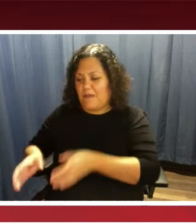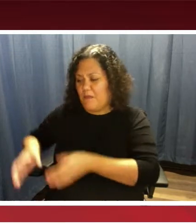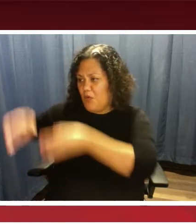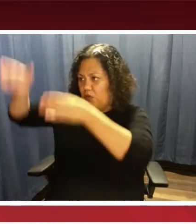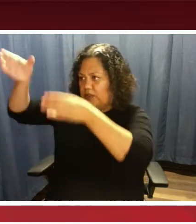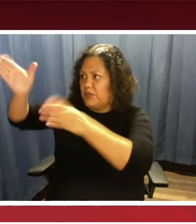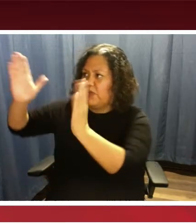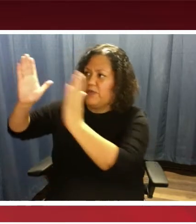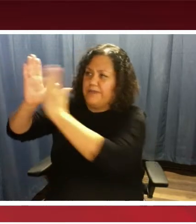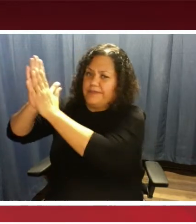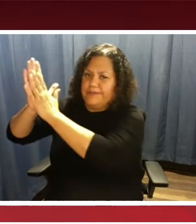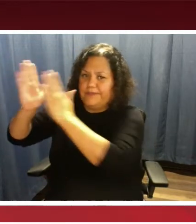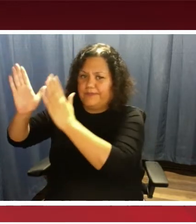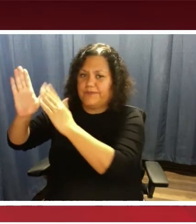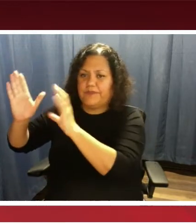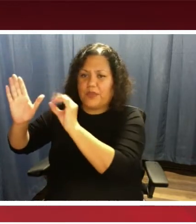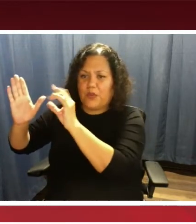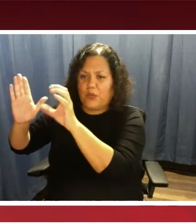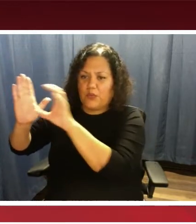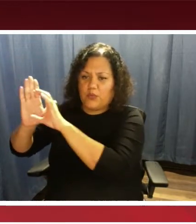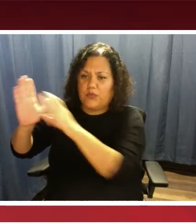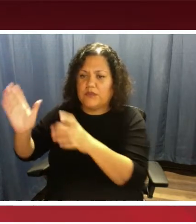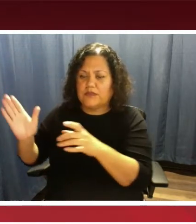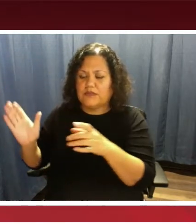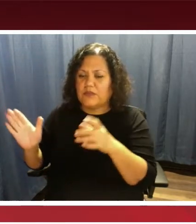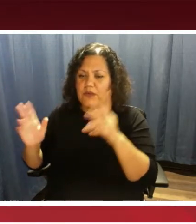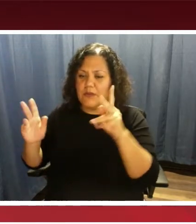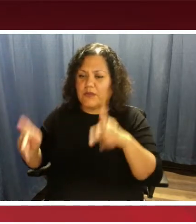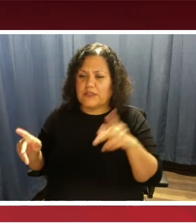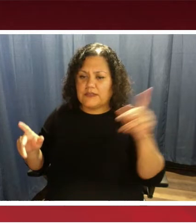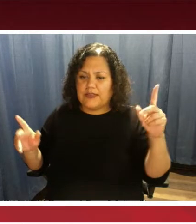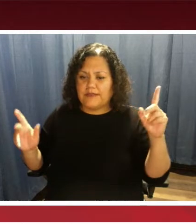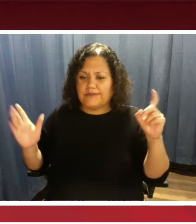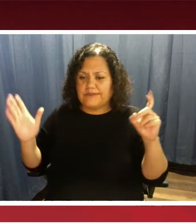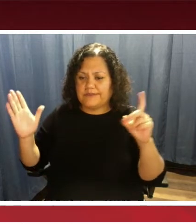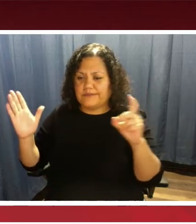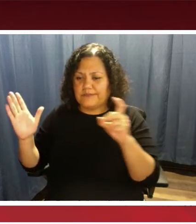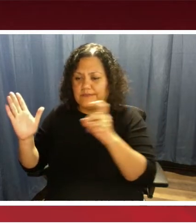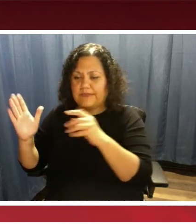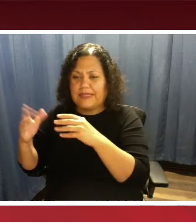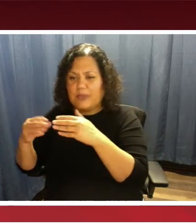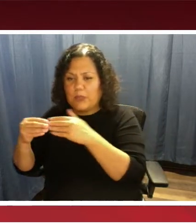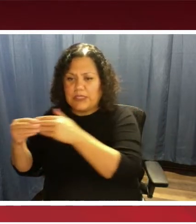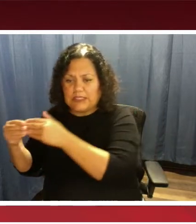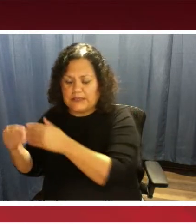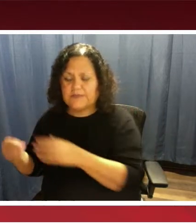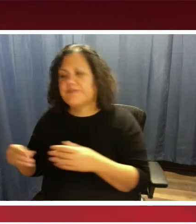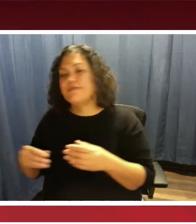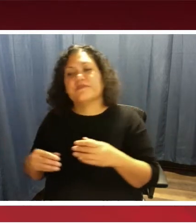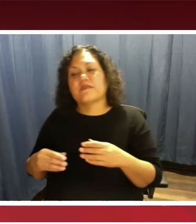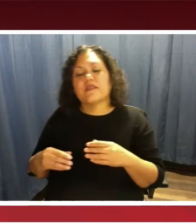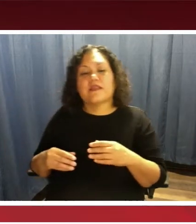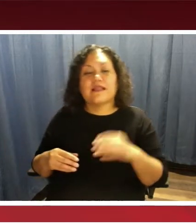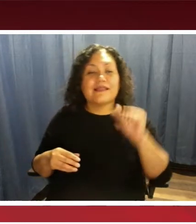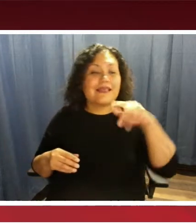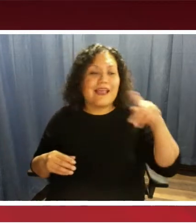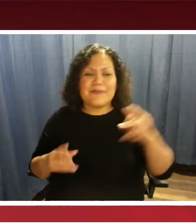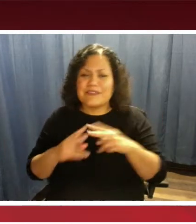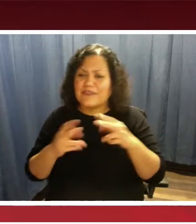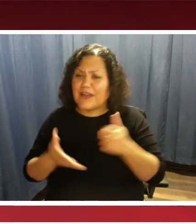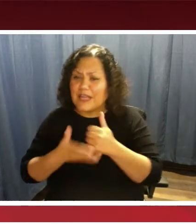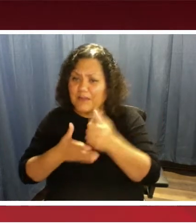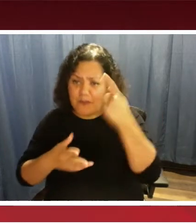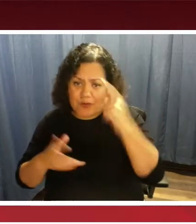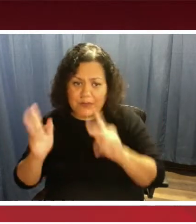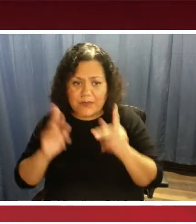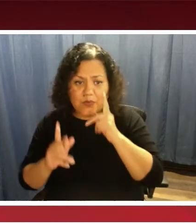provide real-time bus information. So whenever that next bus is coming, it will provide you that information. And the app is very helpful for customers who are